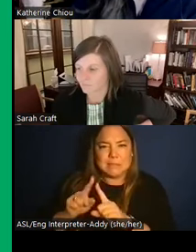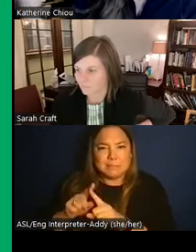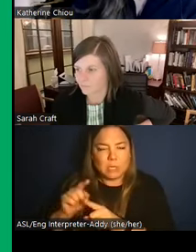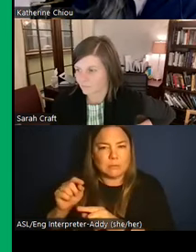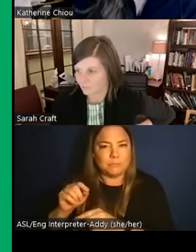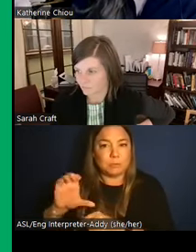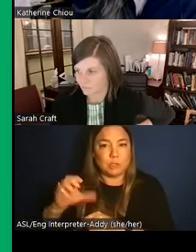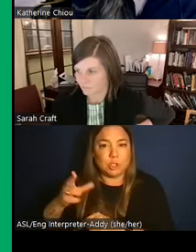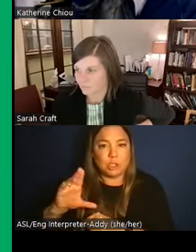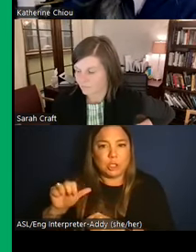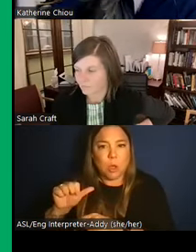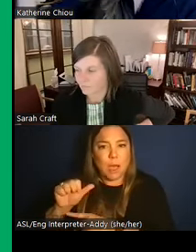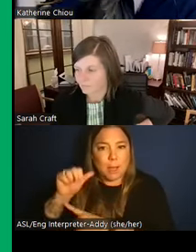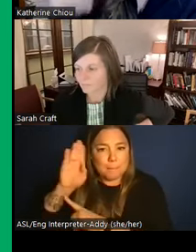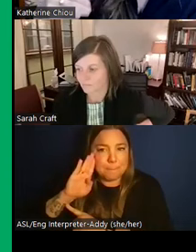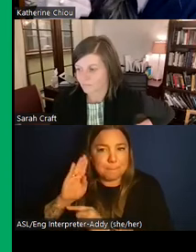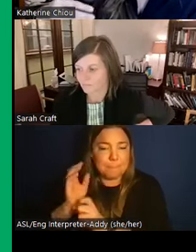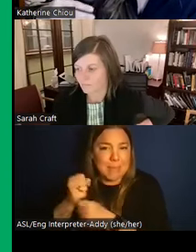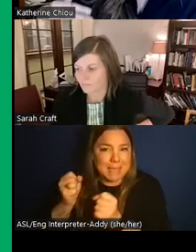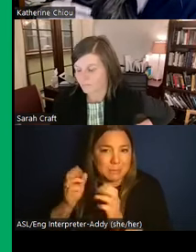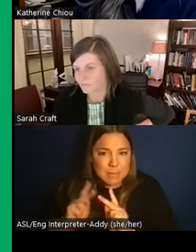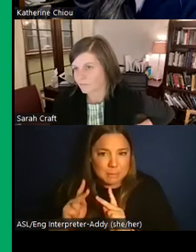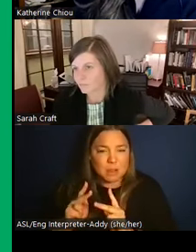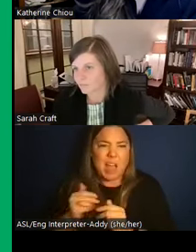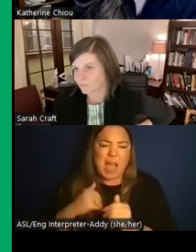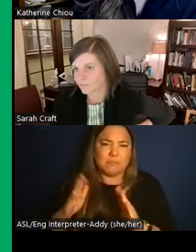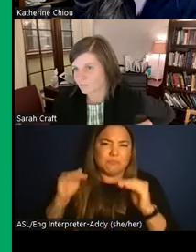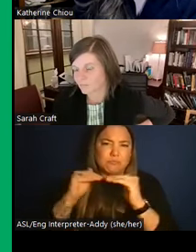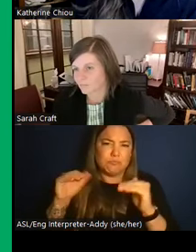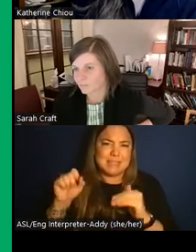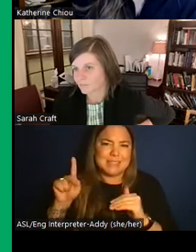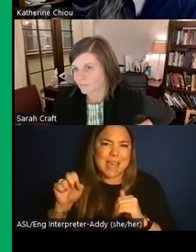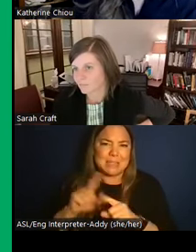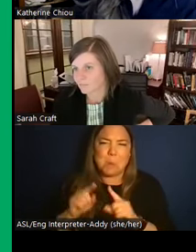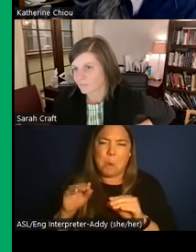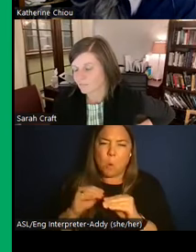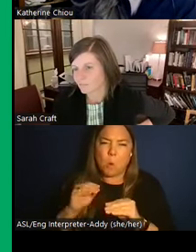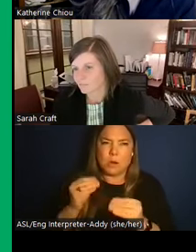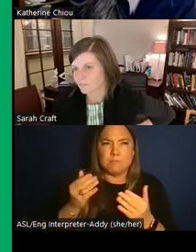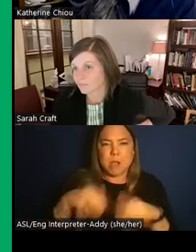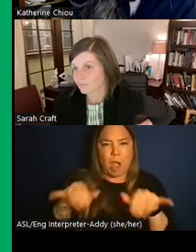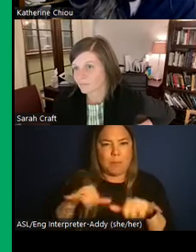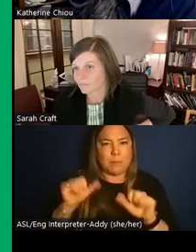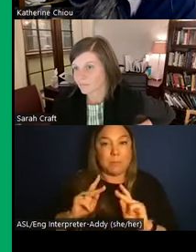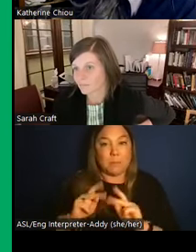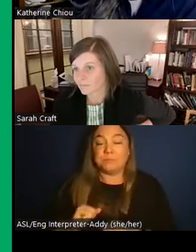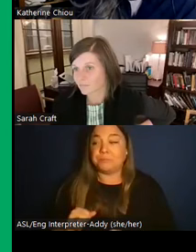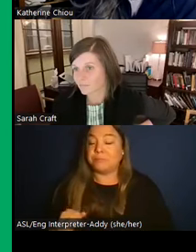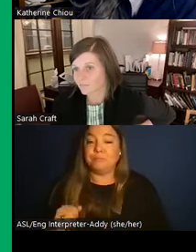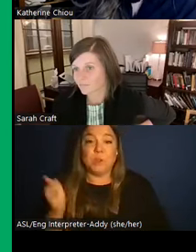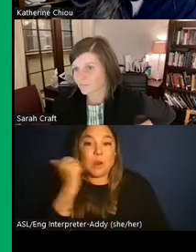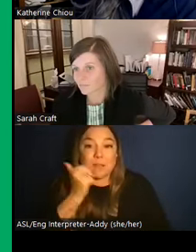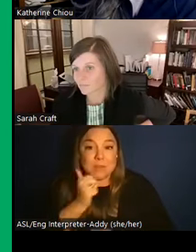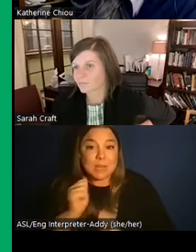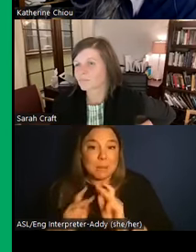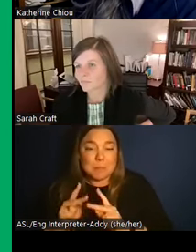status but were maybe a little bit lower. I don't know if like everyday commoner people were attending events at places like San